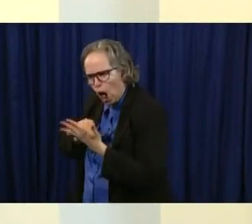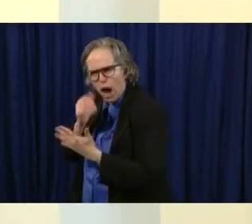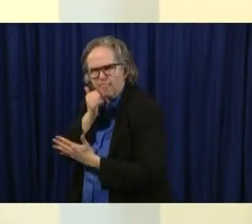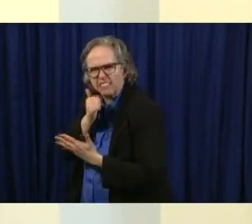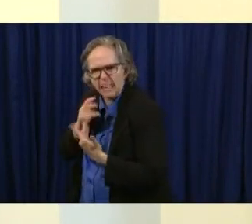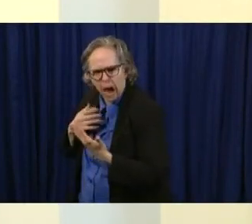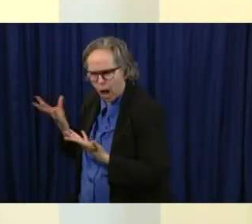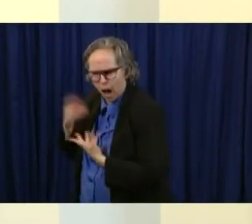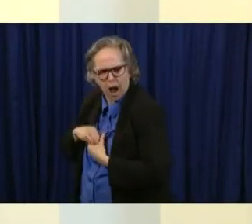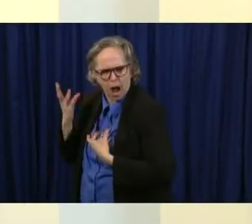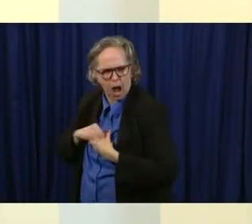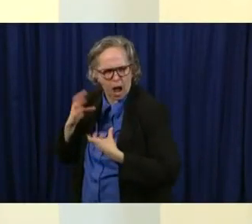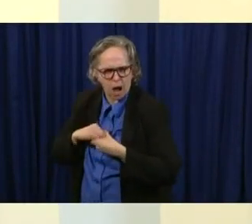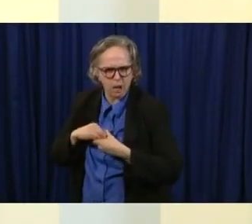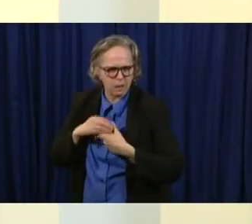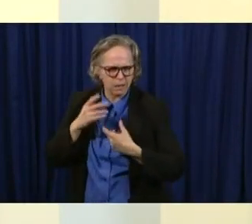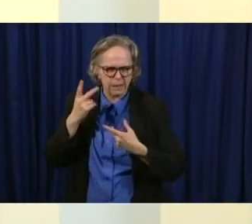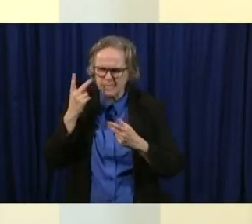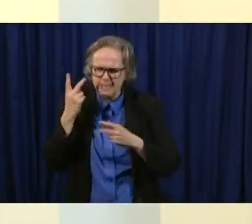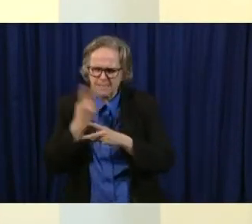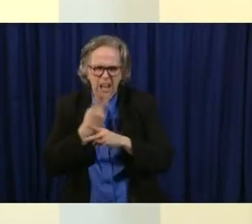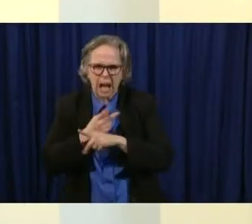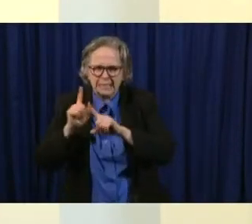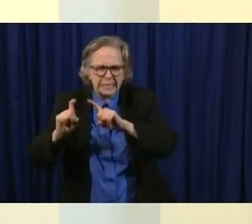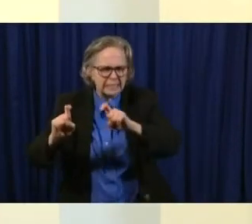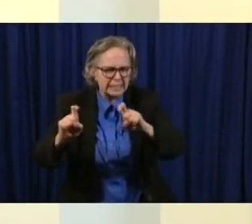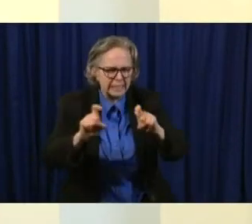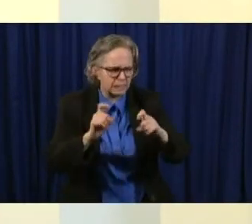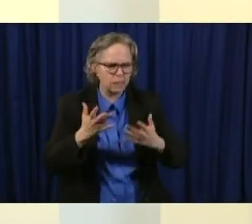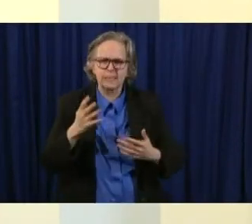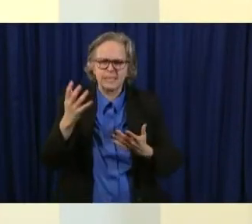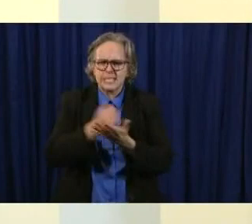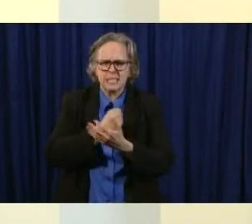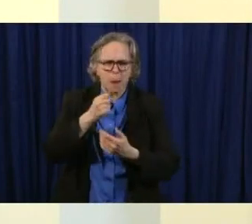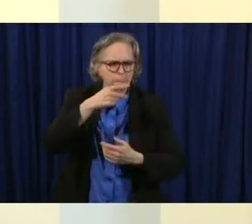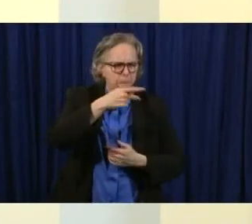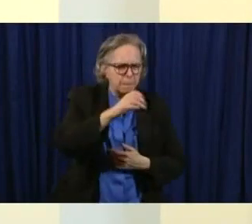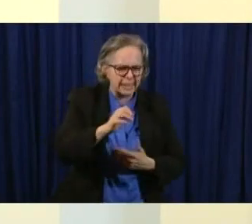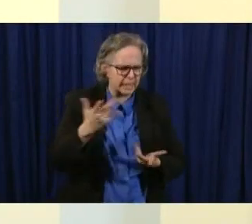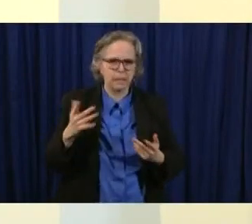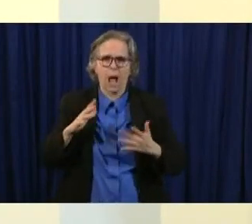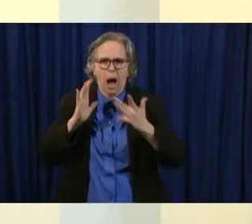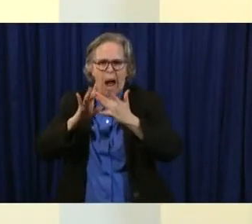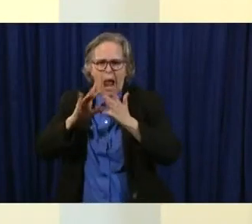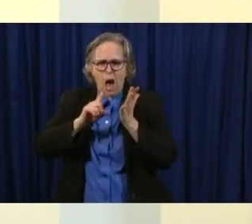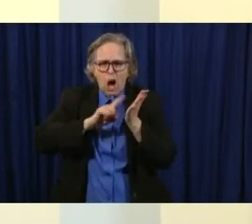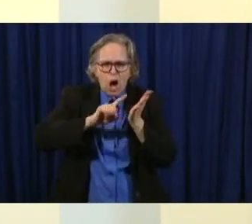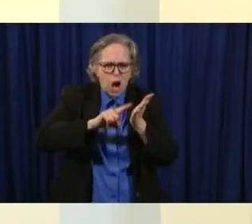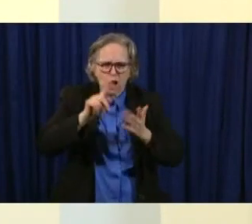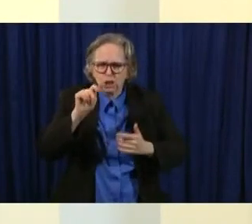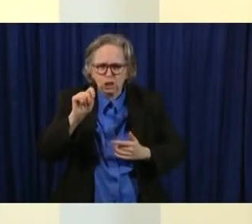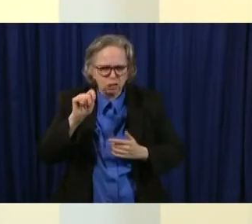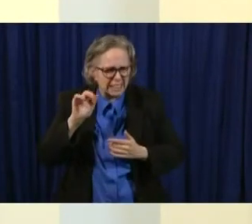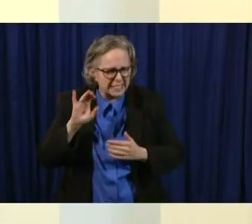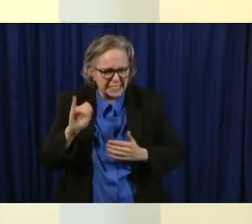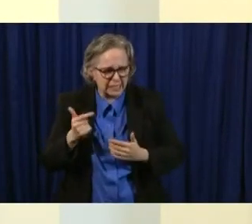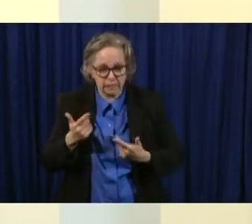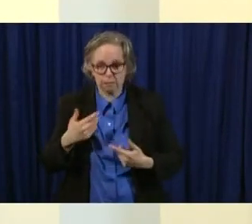harder on ppe we'll build up our contact tracing and we'll do all those things not one thing but all of it to the